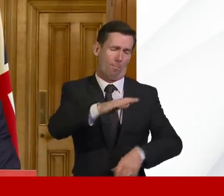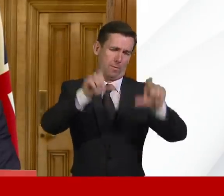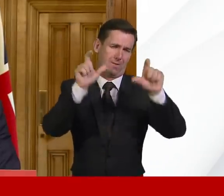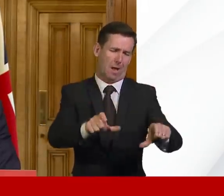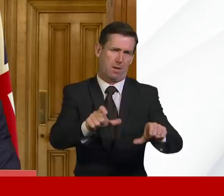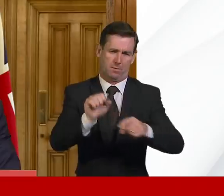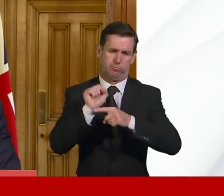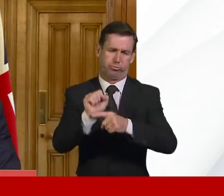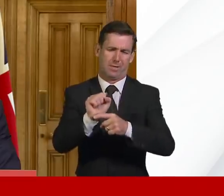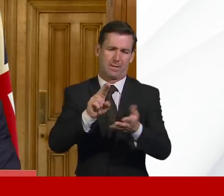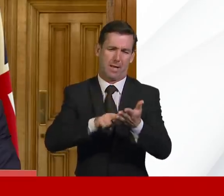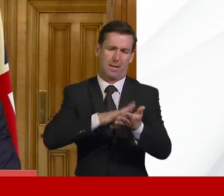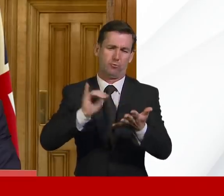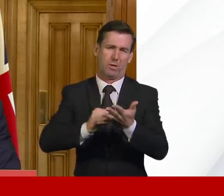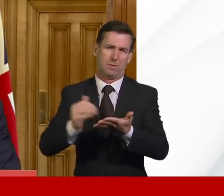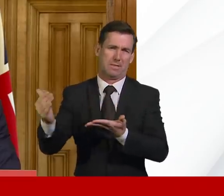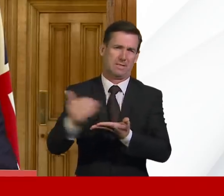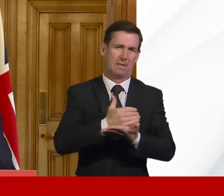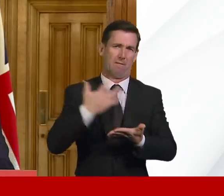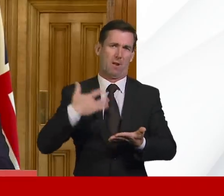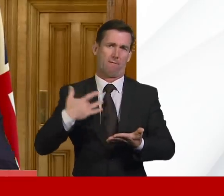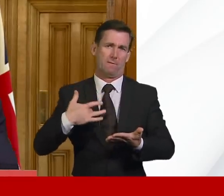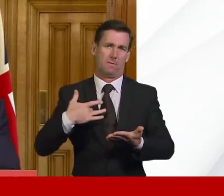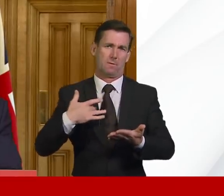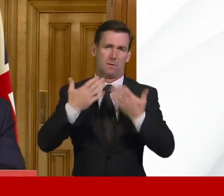protect the NHS and save lives. Thank you.